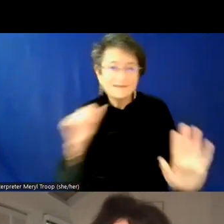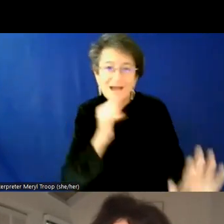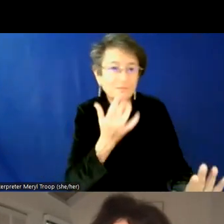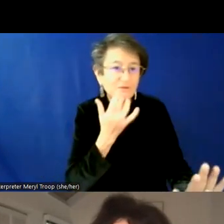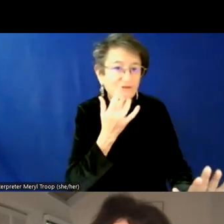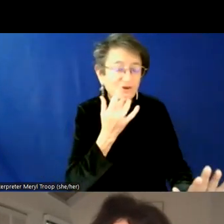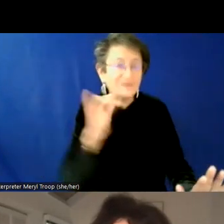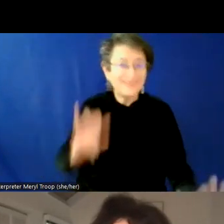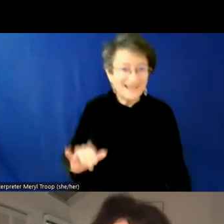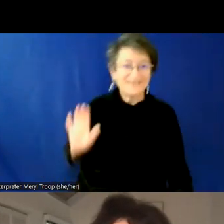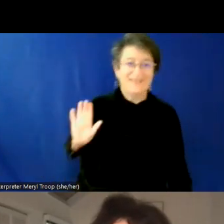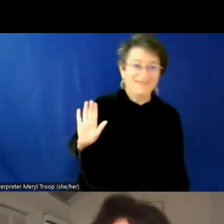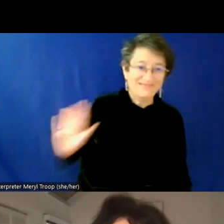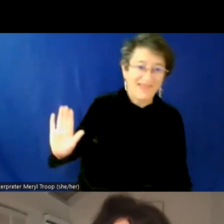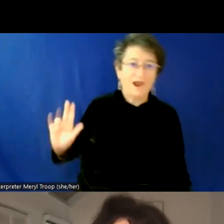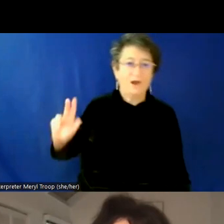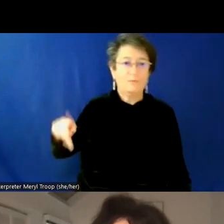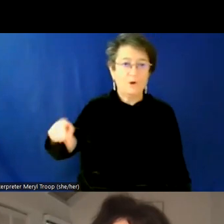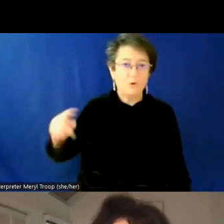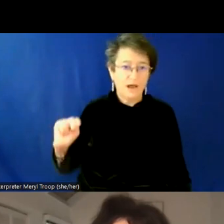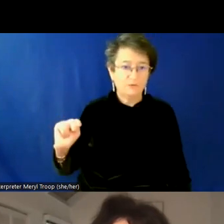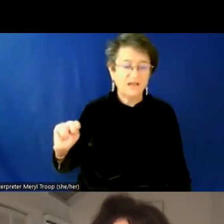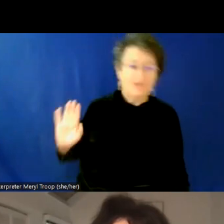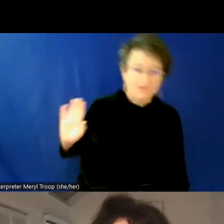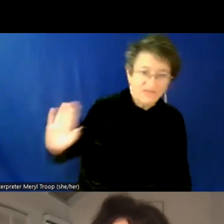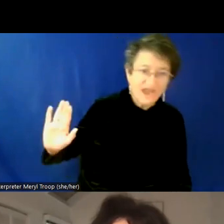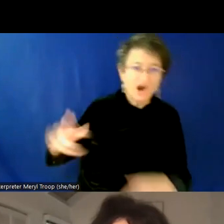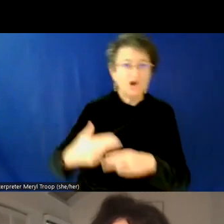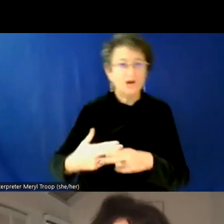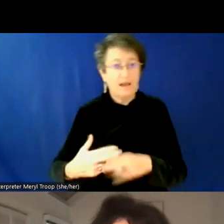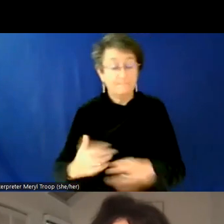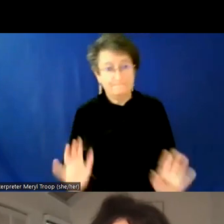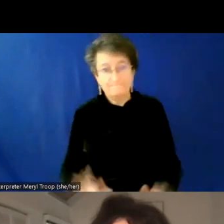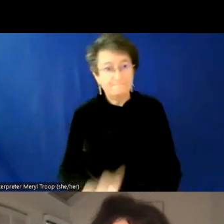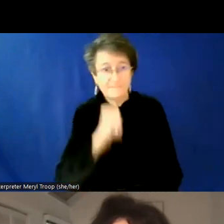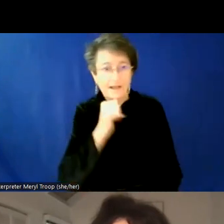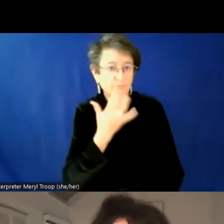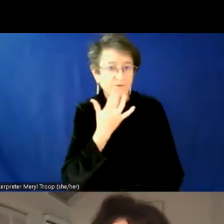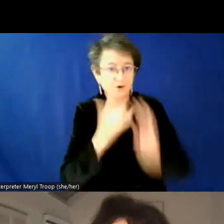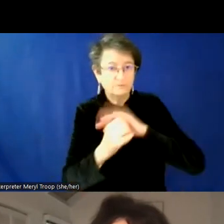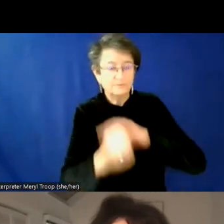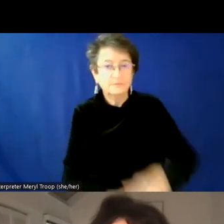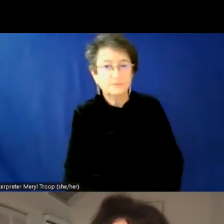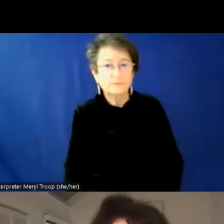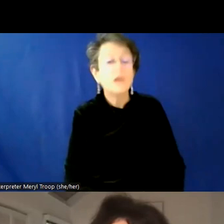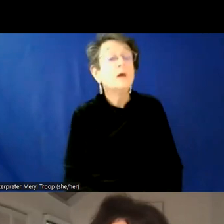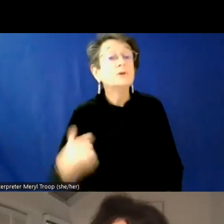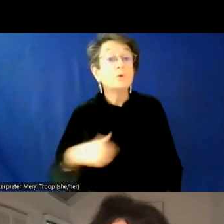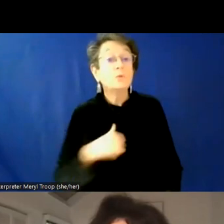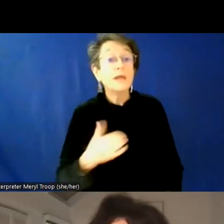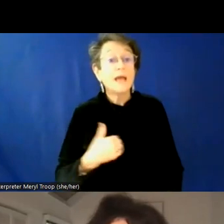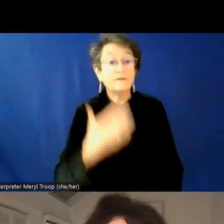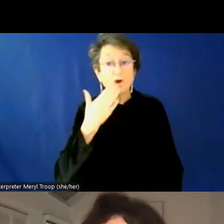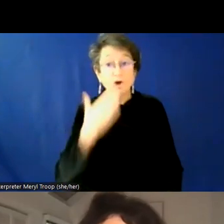individual uses. This is the name that an individual uses. Um, and so we have actually a really, really good name